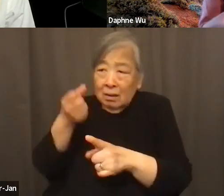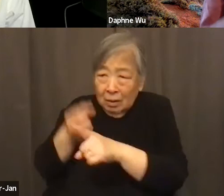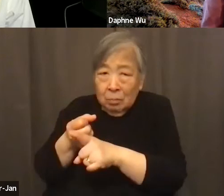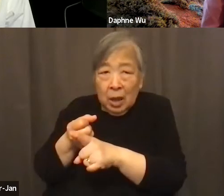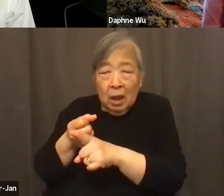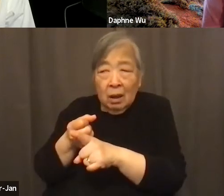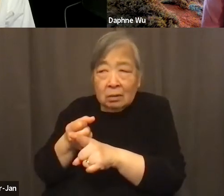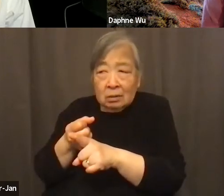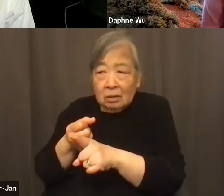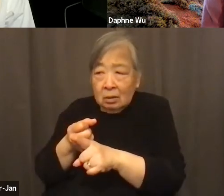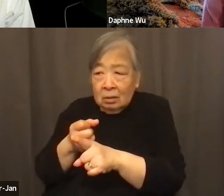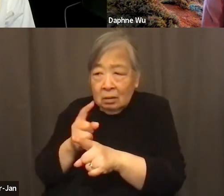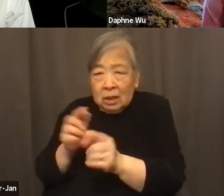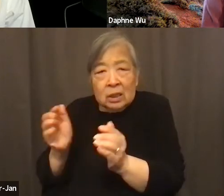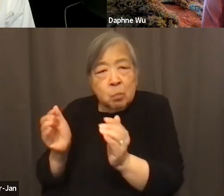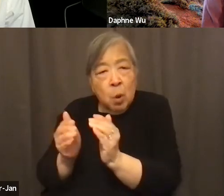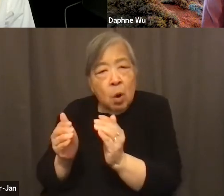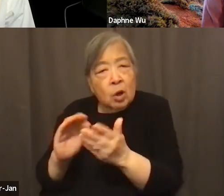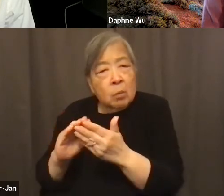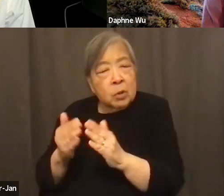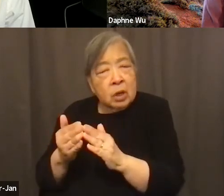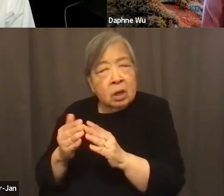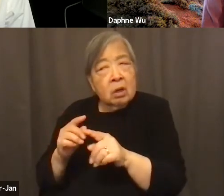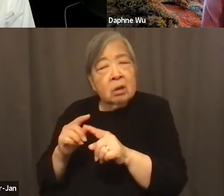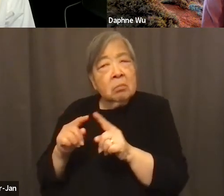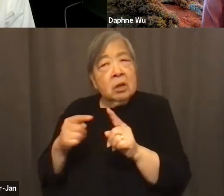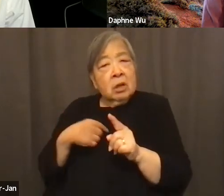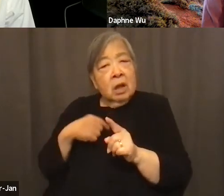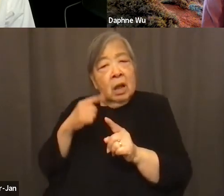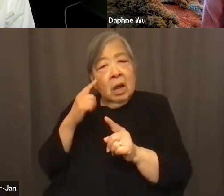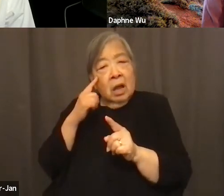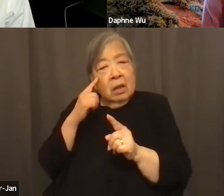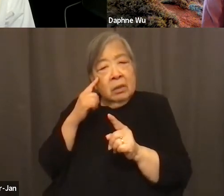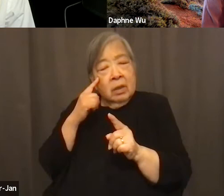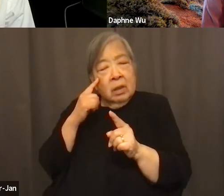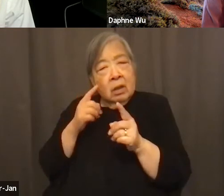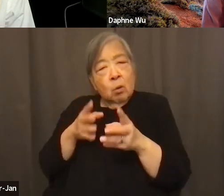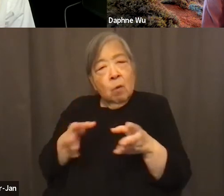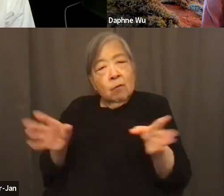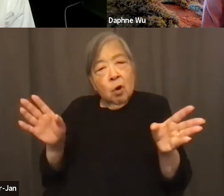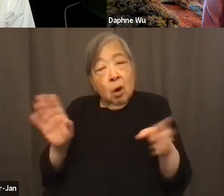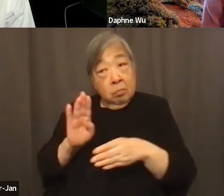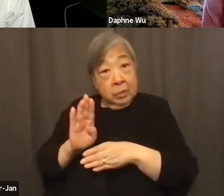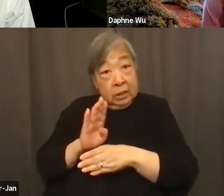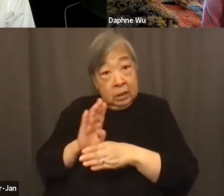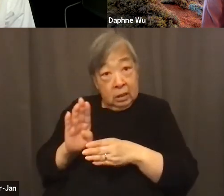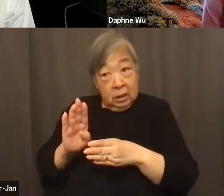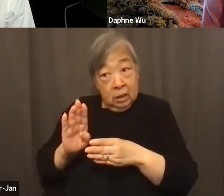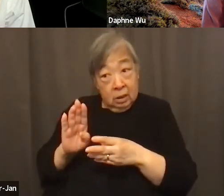community. But I think overall, the businesses that we've spoken to,